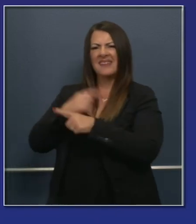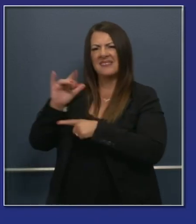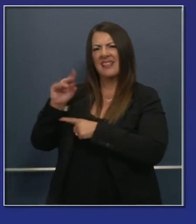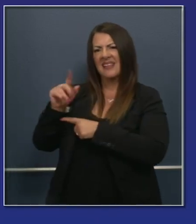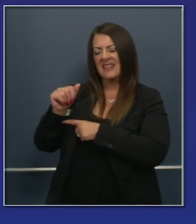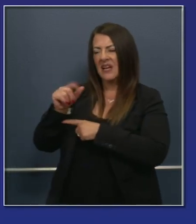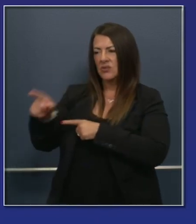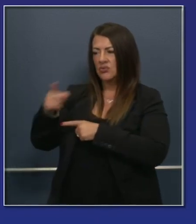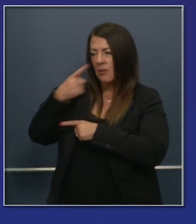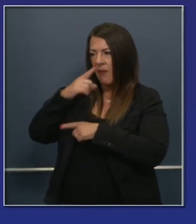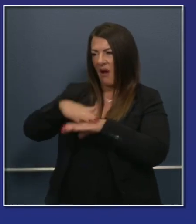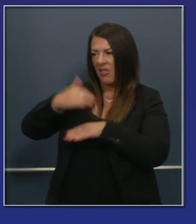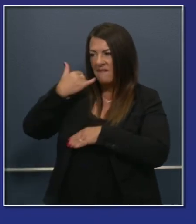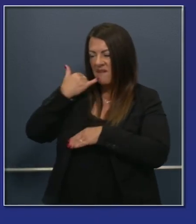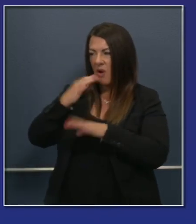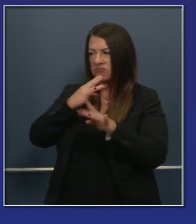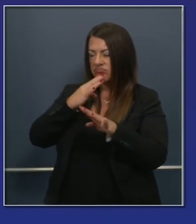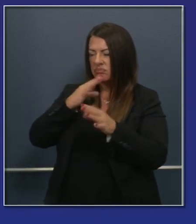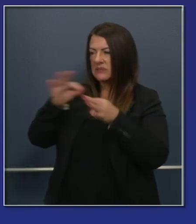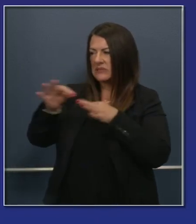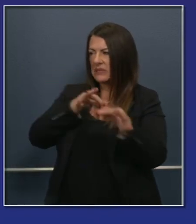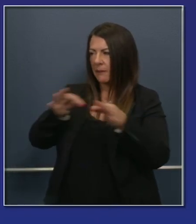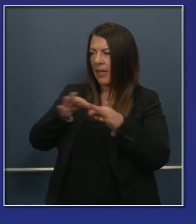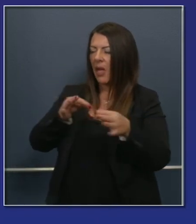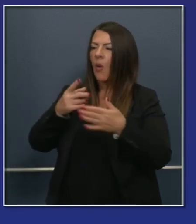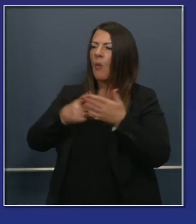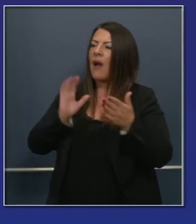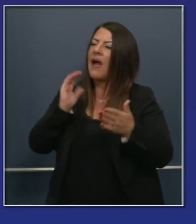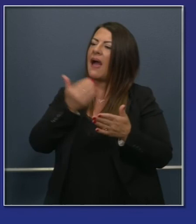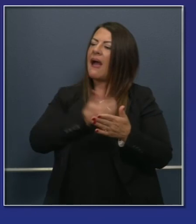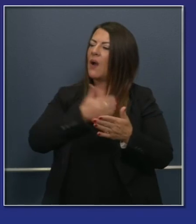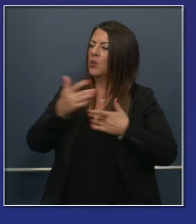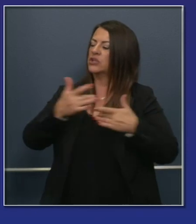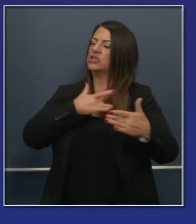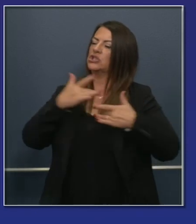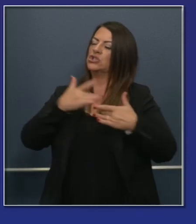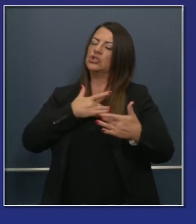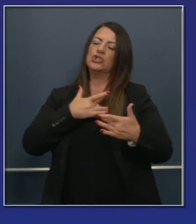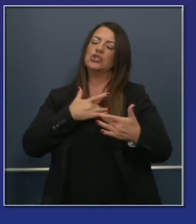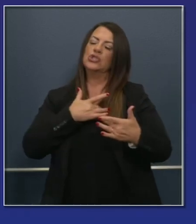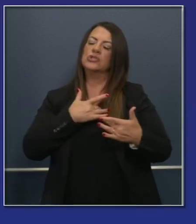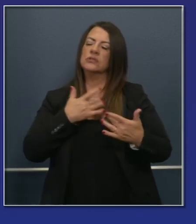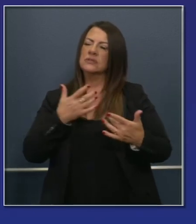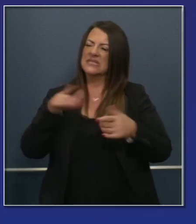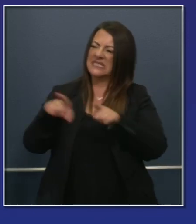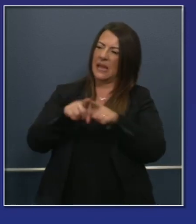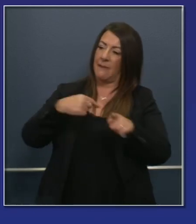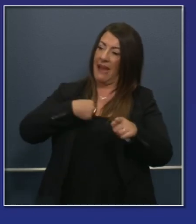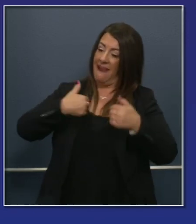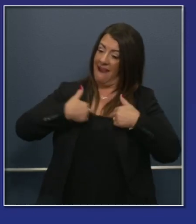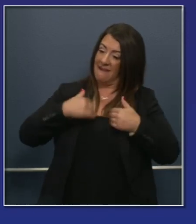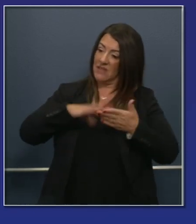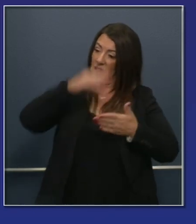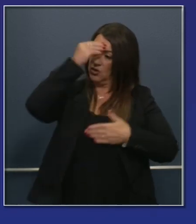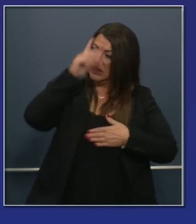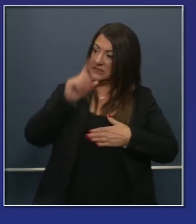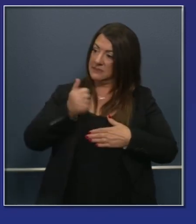amplify the legitimate concerns we have as someone with my own learning disabilities,